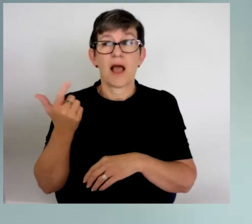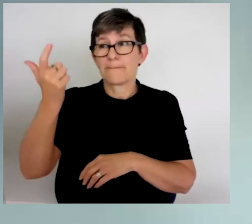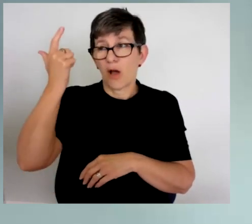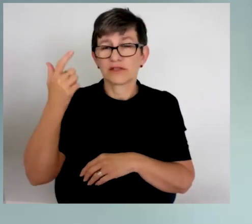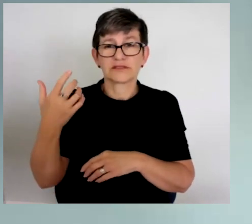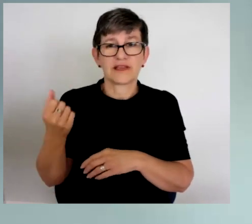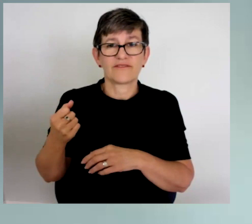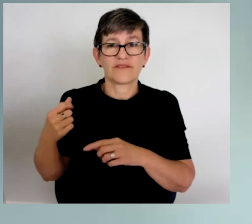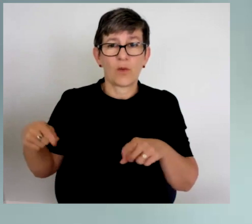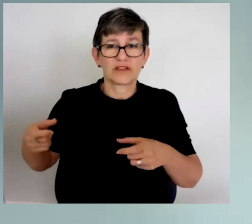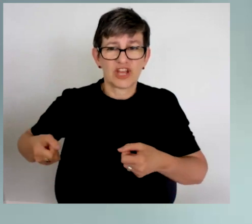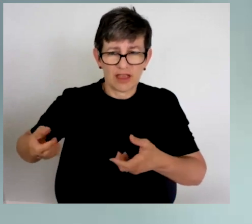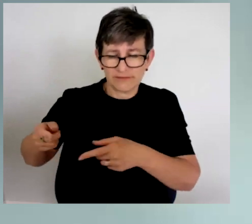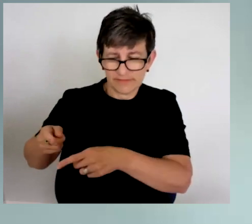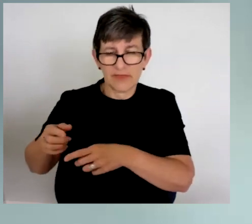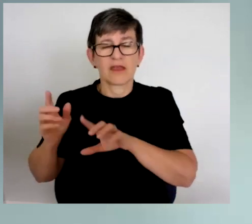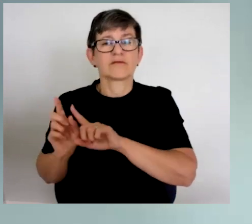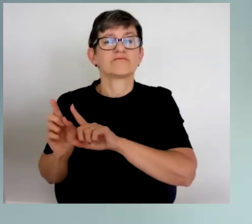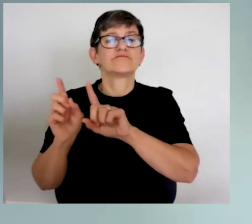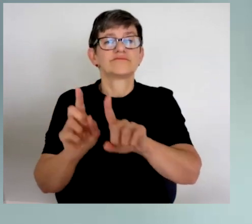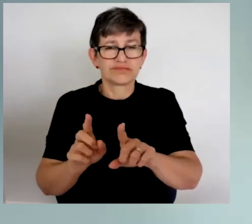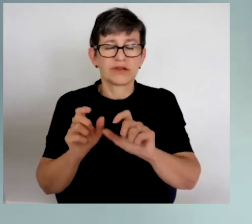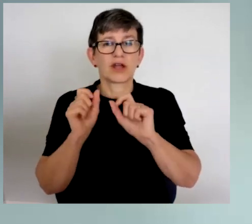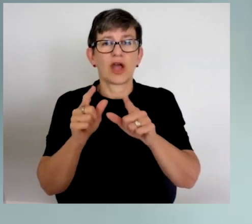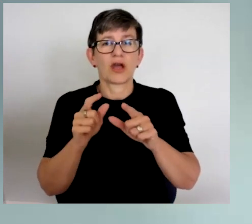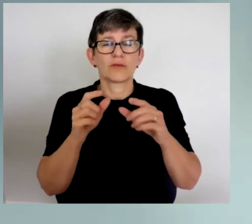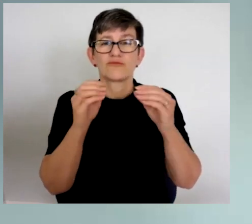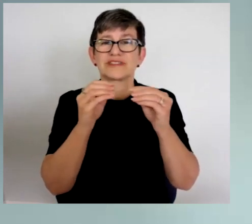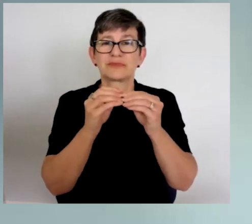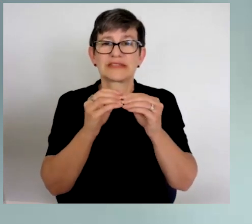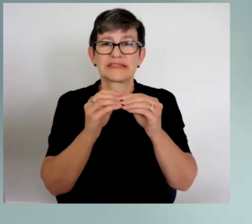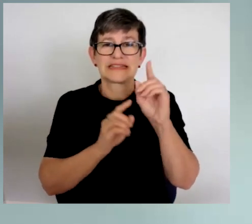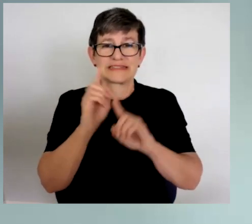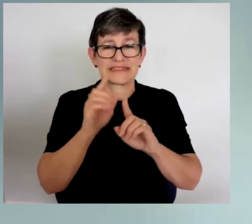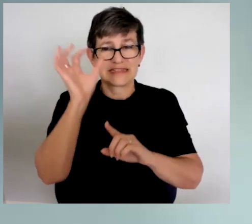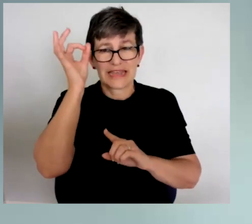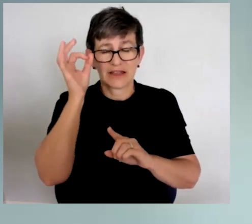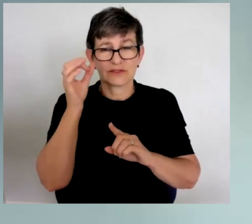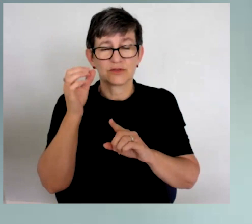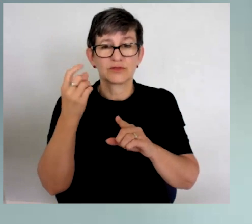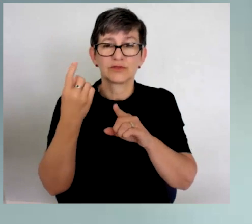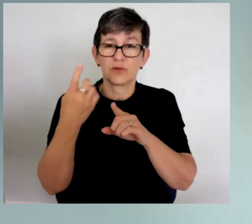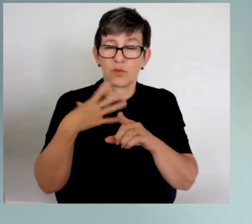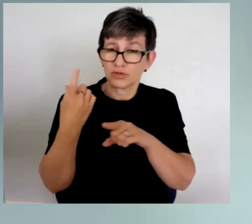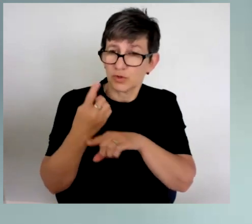boss, who was a wheelchair user, to speak to the Brisbane City Council about a rental